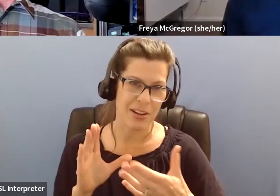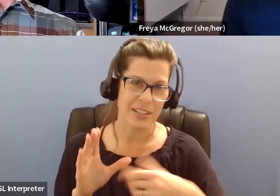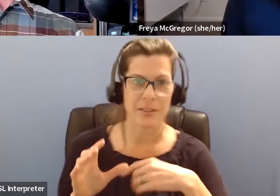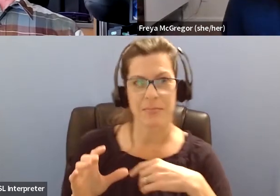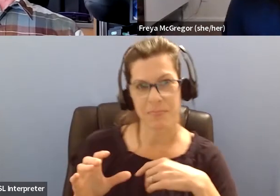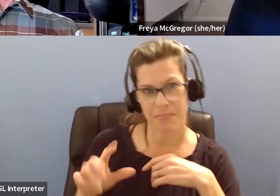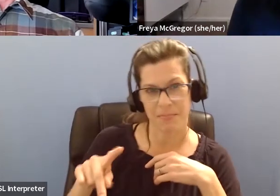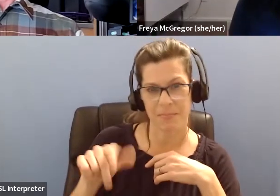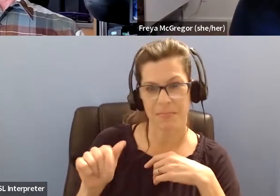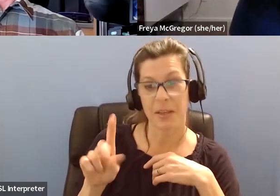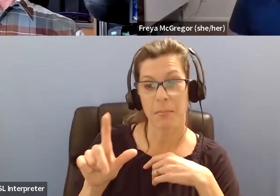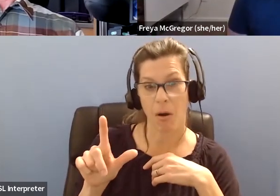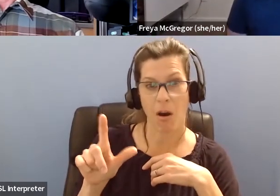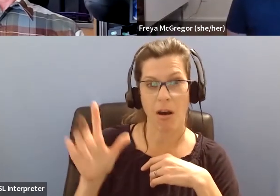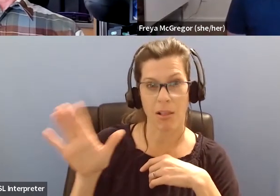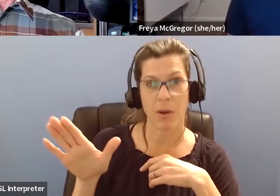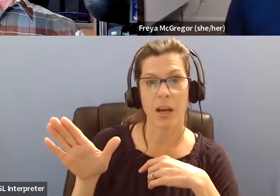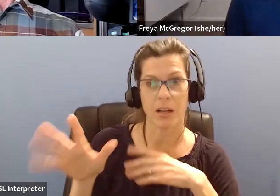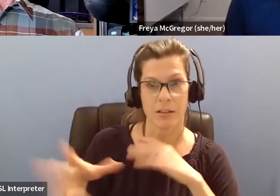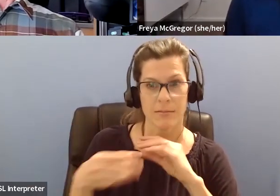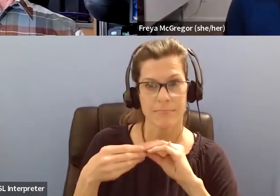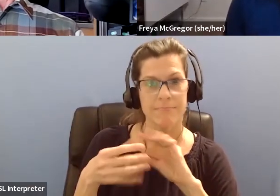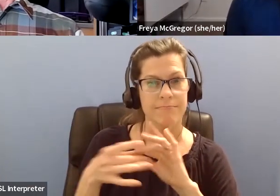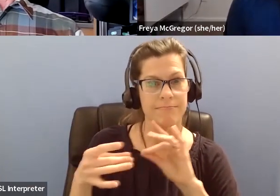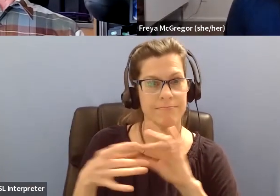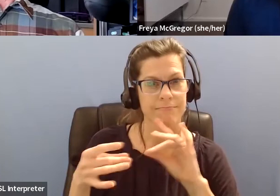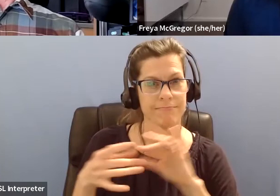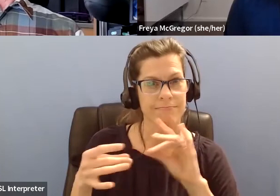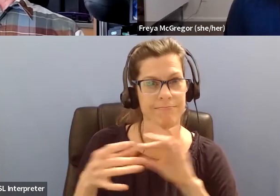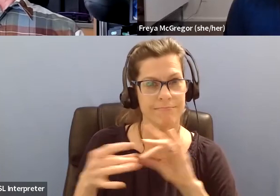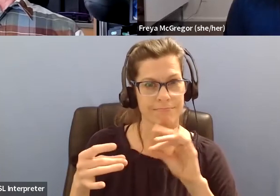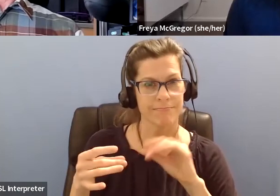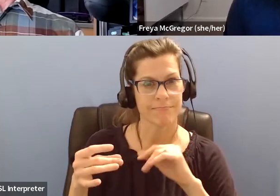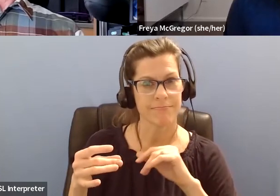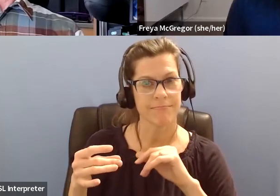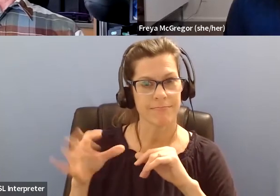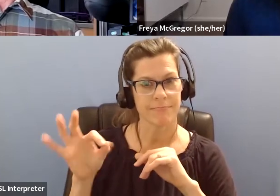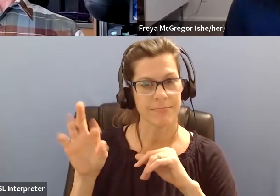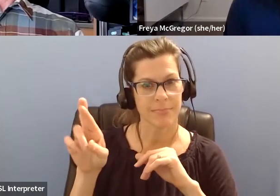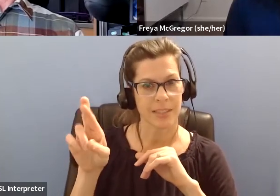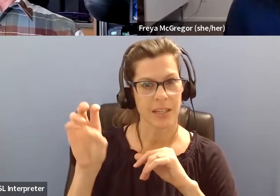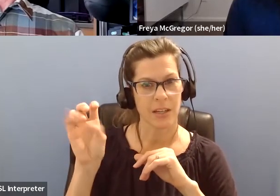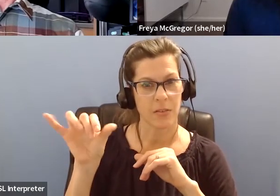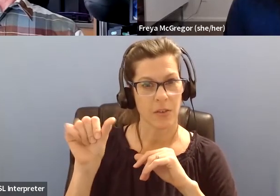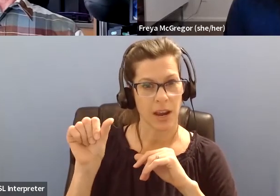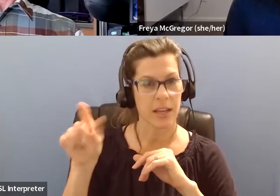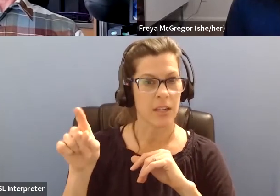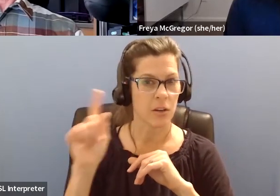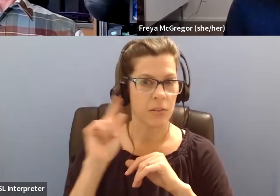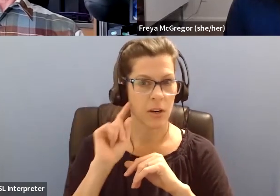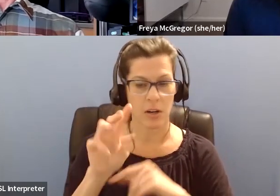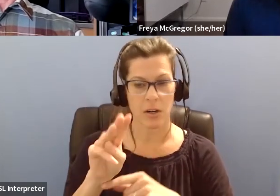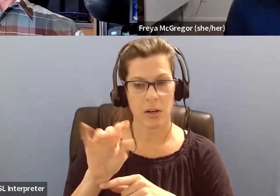to, I'm going to segue into something. So, um, I think Freya, you're familiar with the mindful birding group.